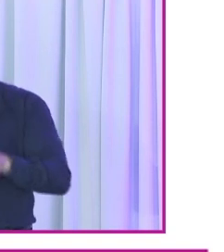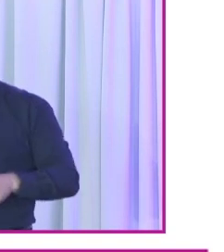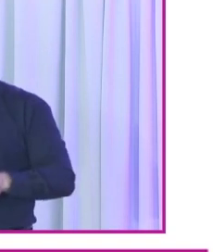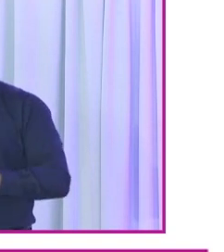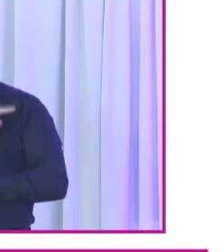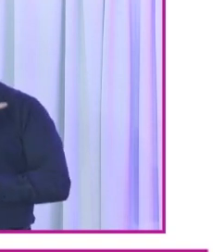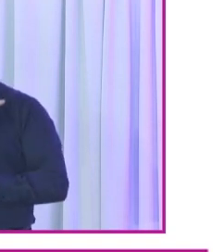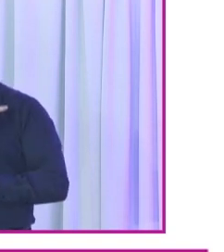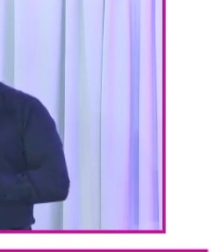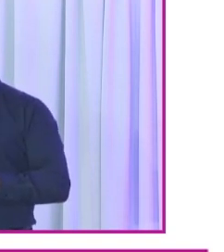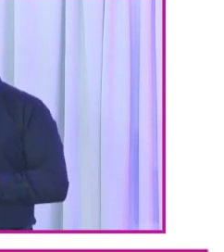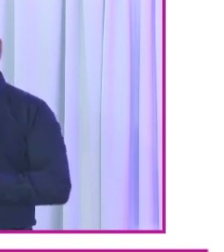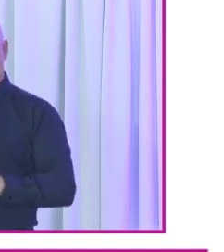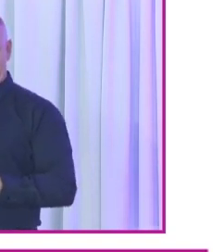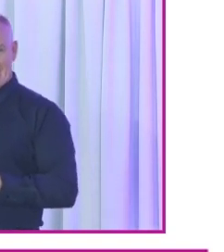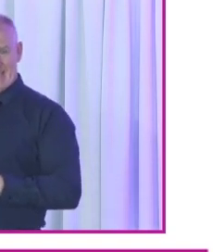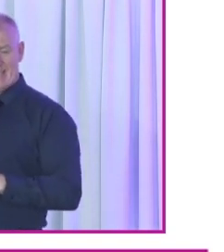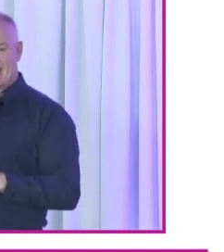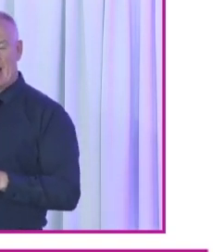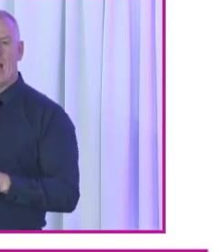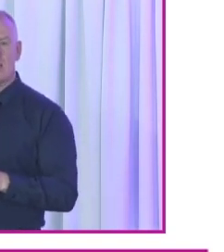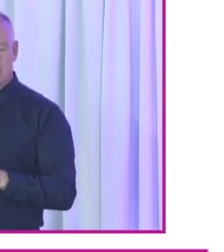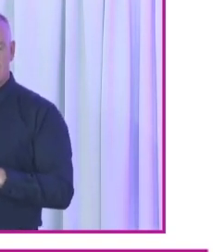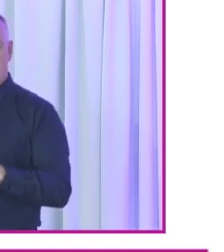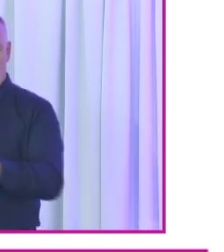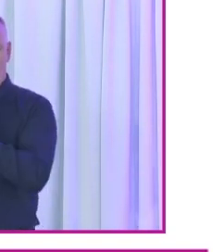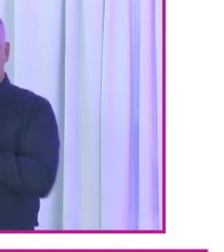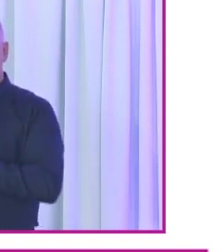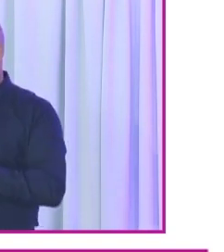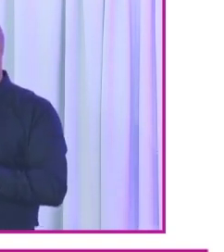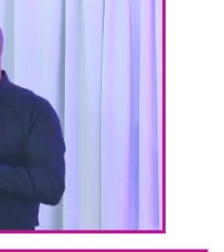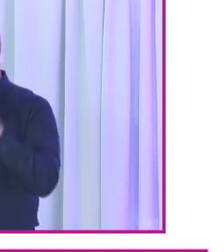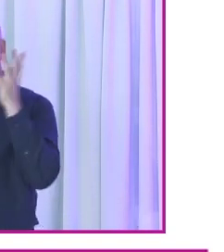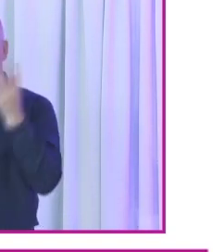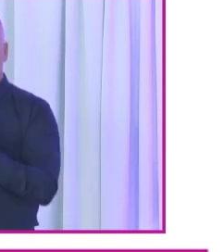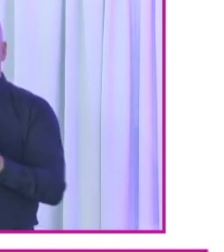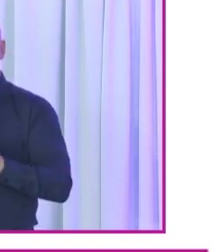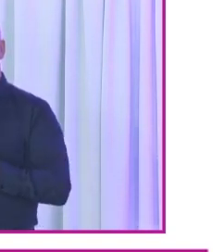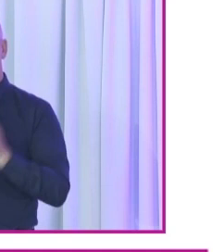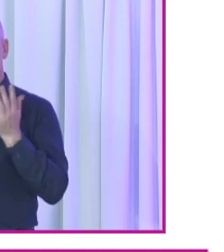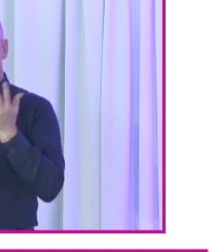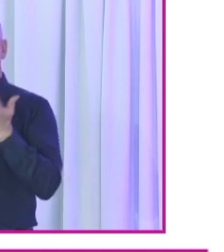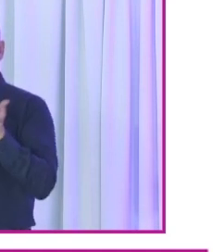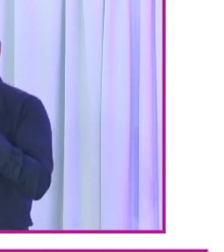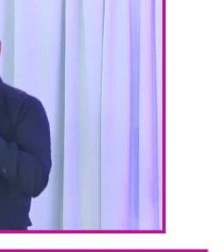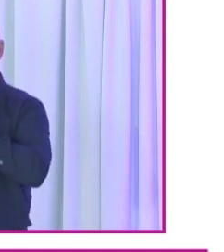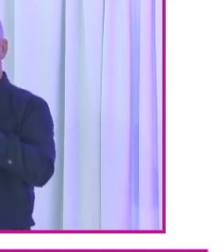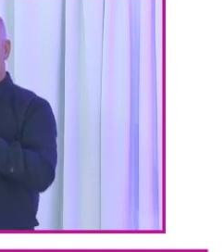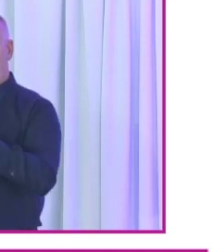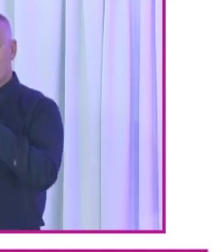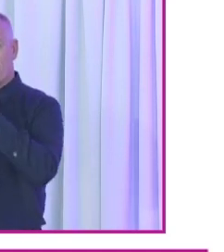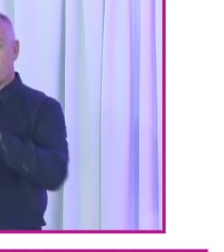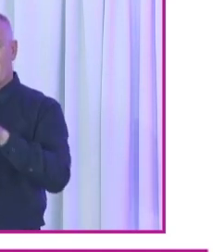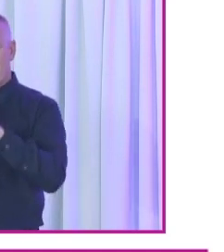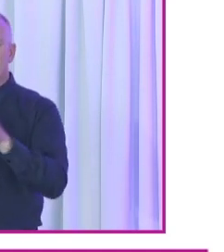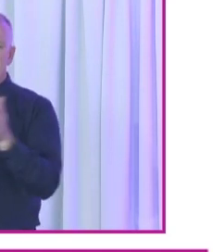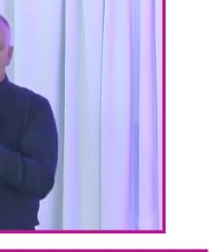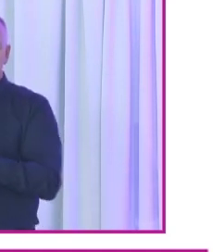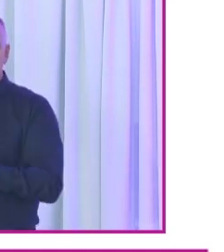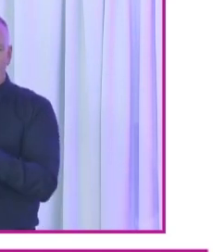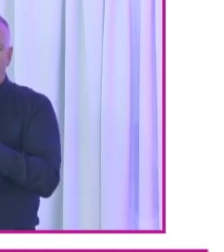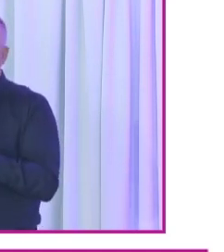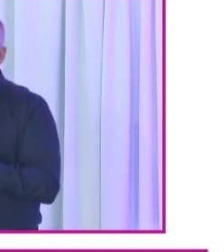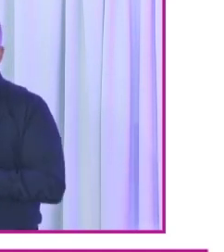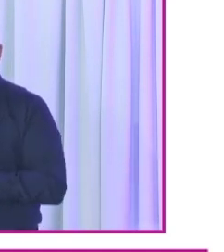and it notes what is in the text, which is overall there were 169 responses to the survey. Yes it was small,